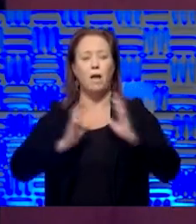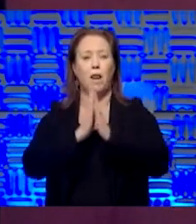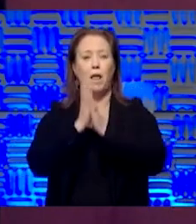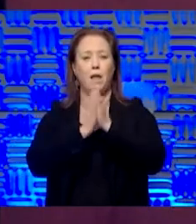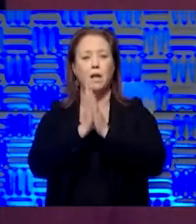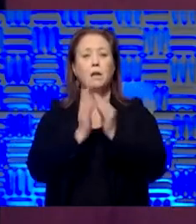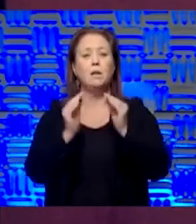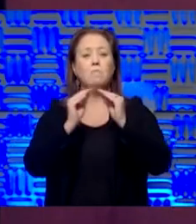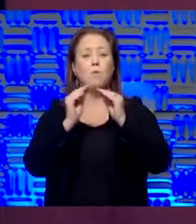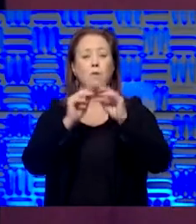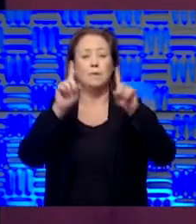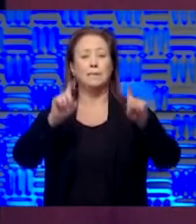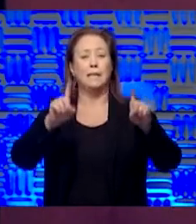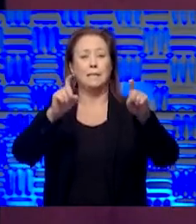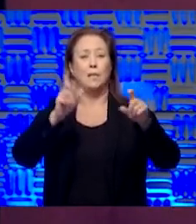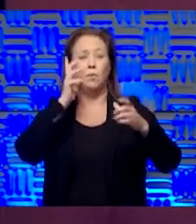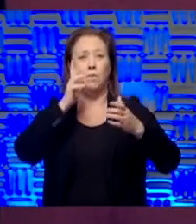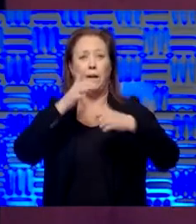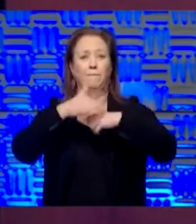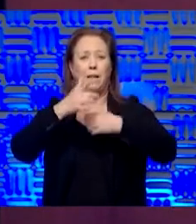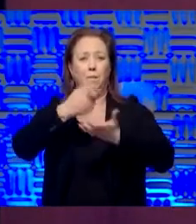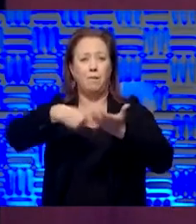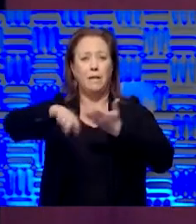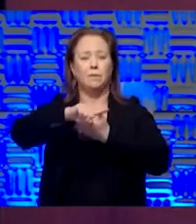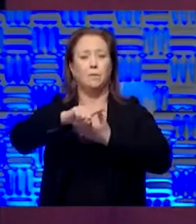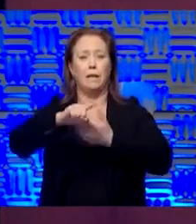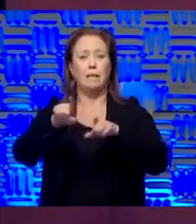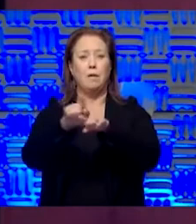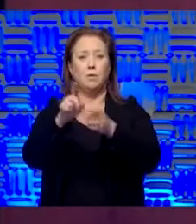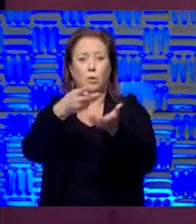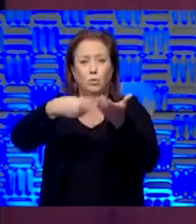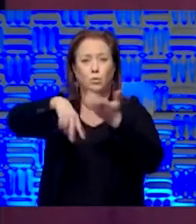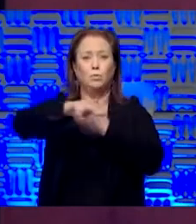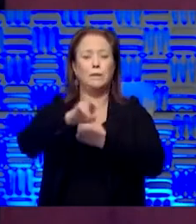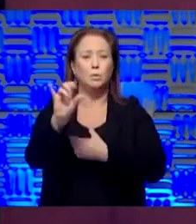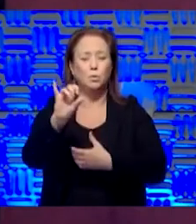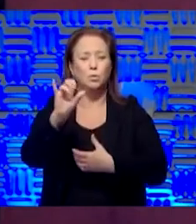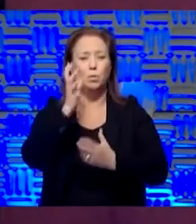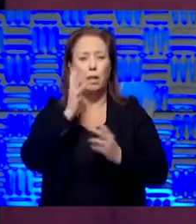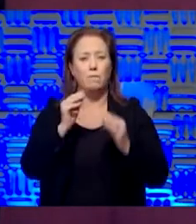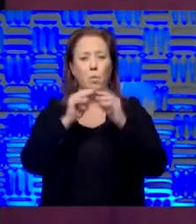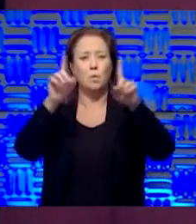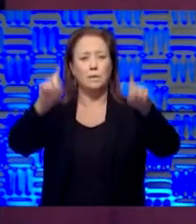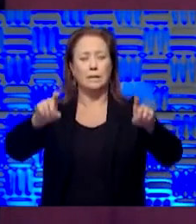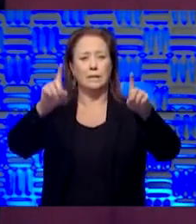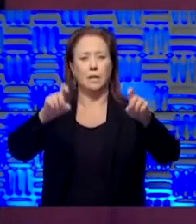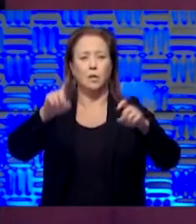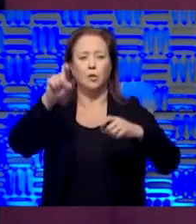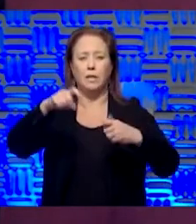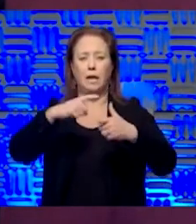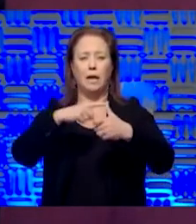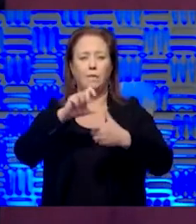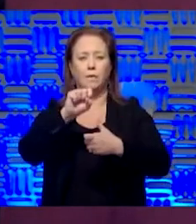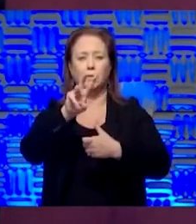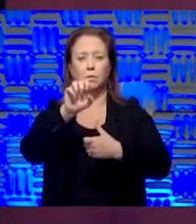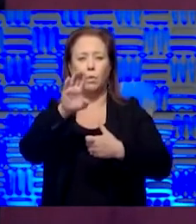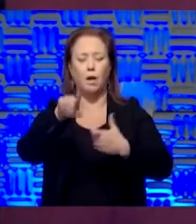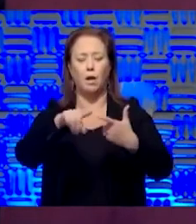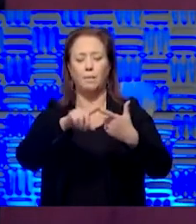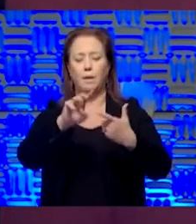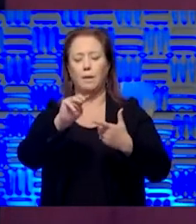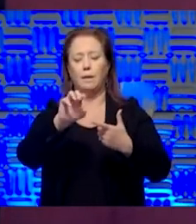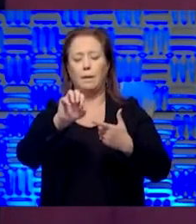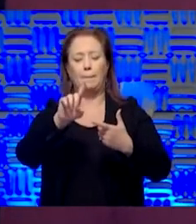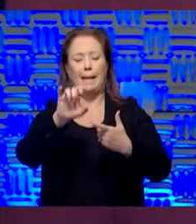testing available next week. And we hope in two weeks, you know, another, uh, iteration of that. And, but you got to have enough swabs, you got to have enough medium, you got enough